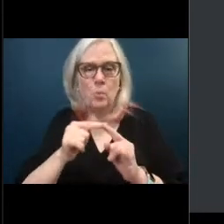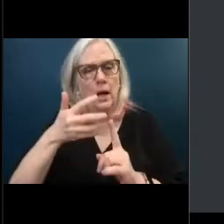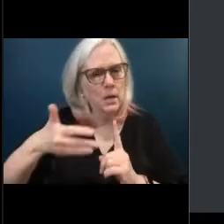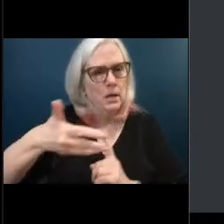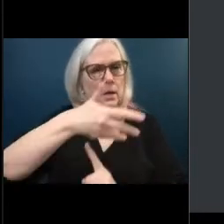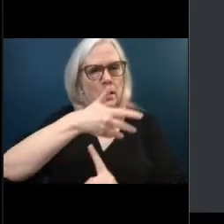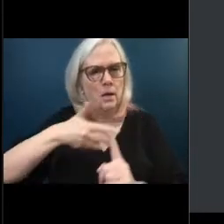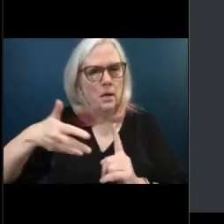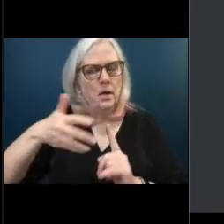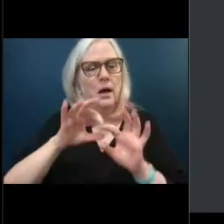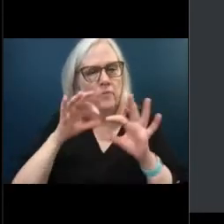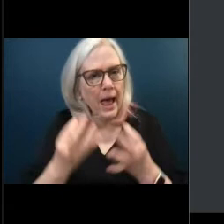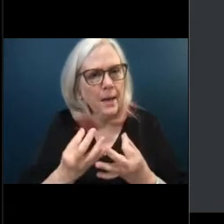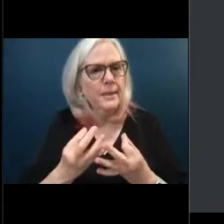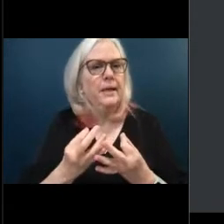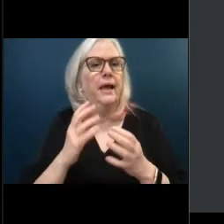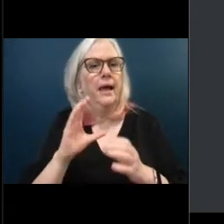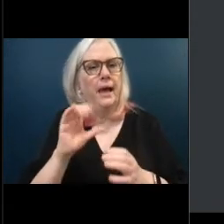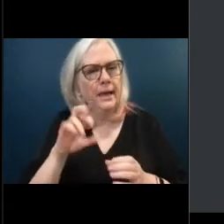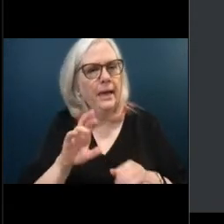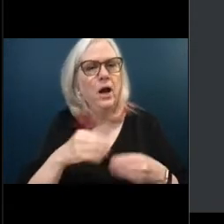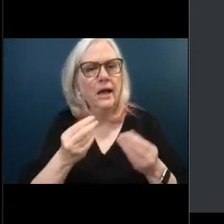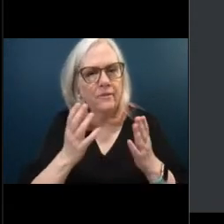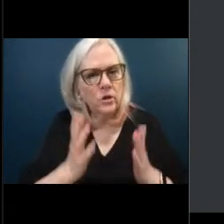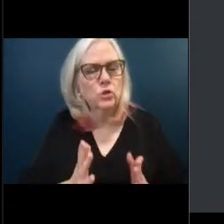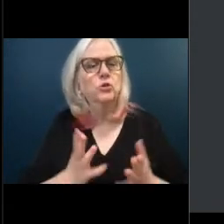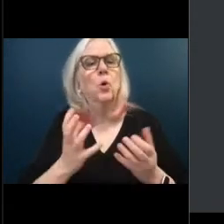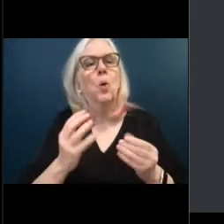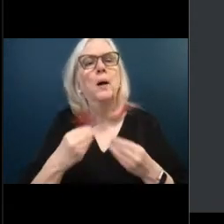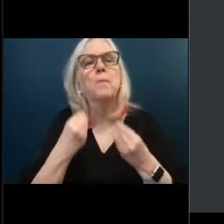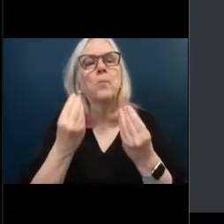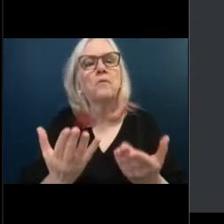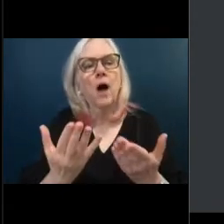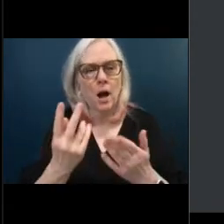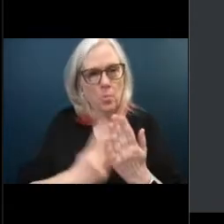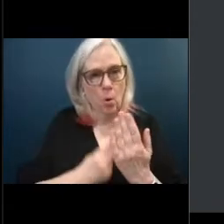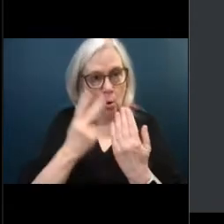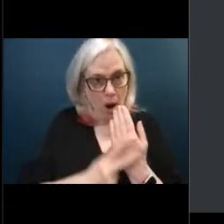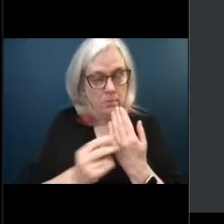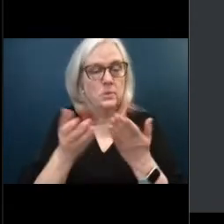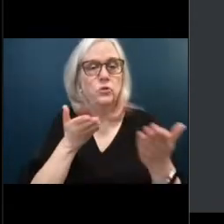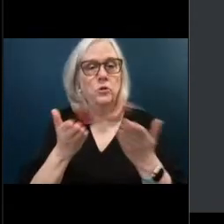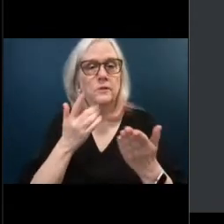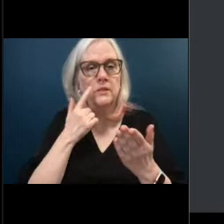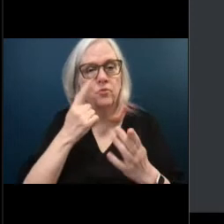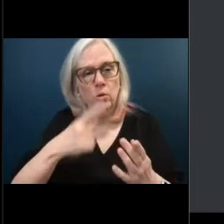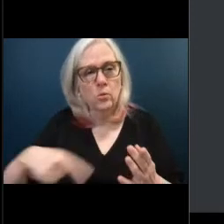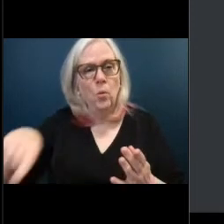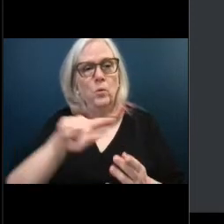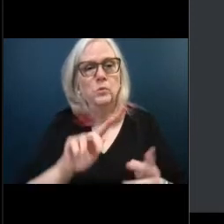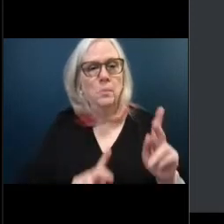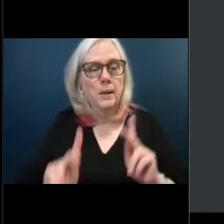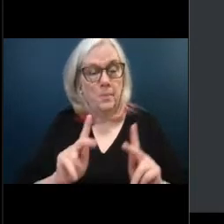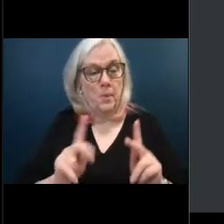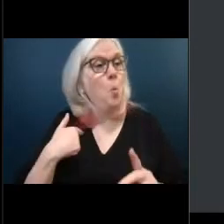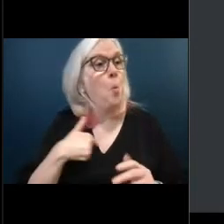their caregivers. So we, of course, want to provide programs and services for them. The Alzheimer's Association has